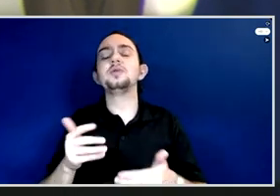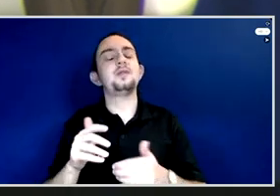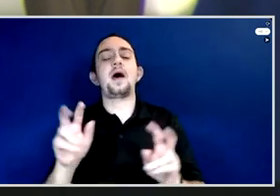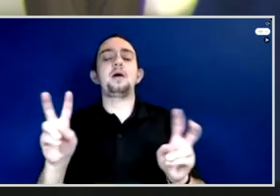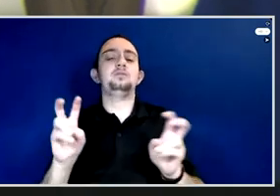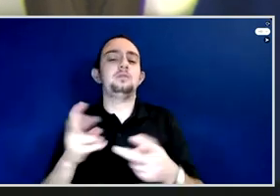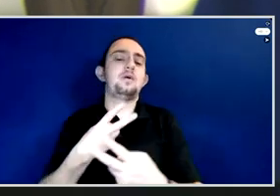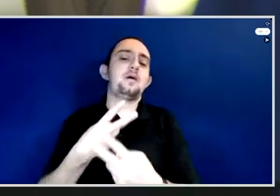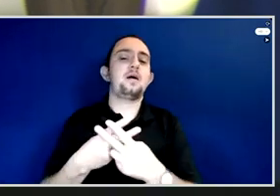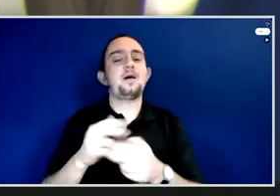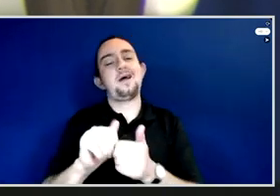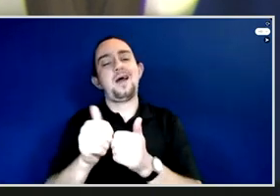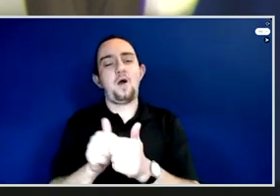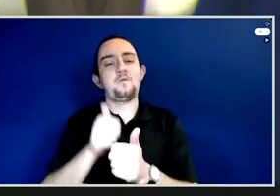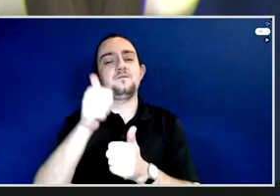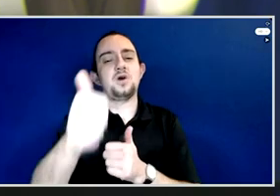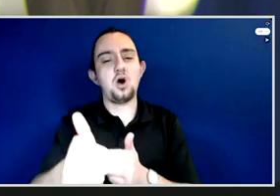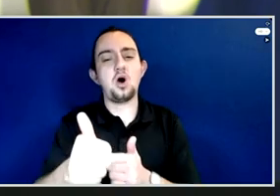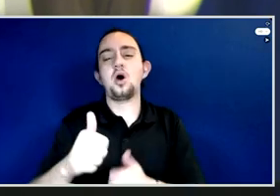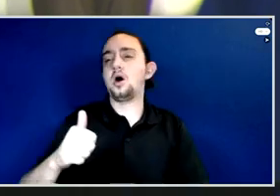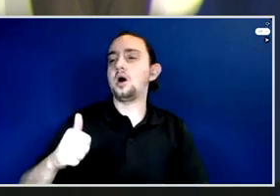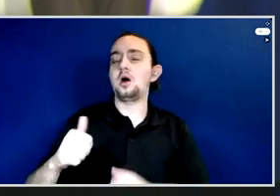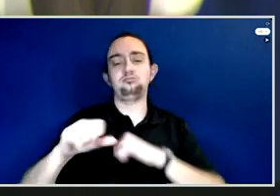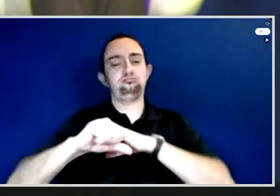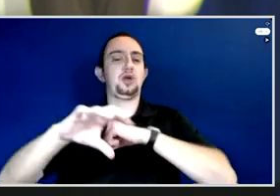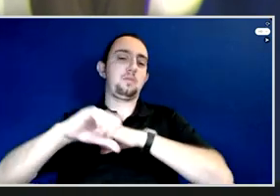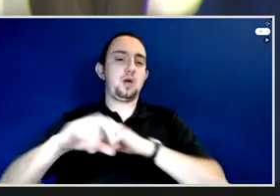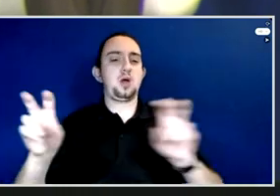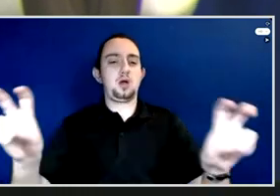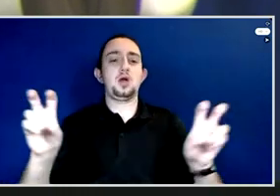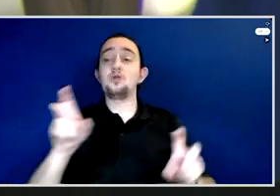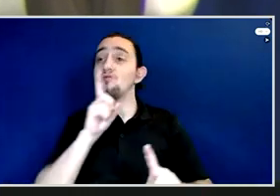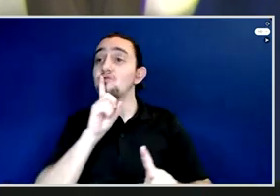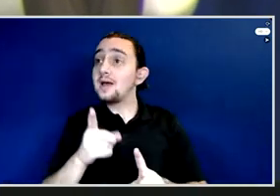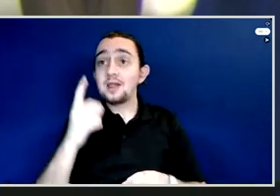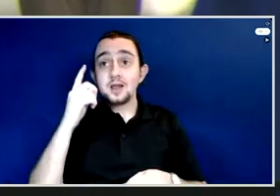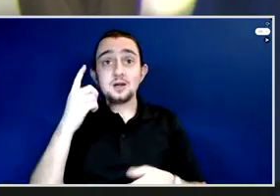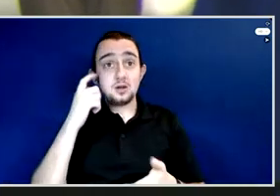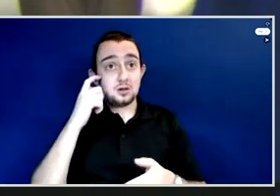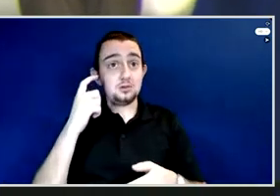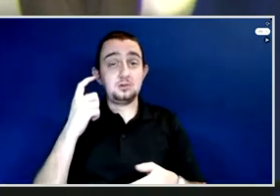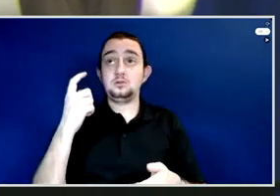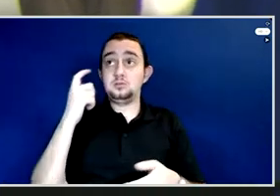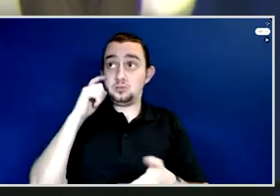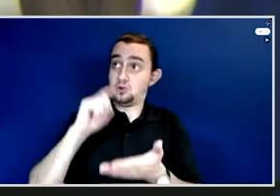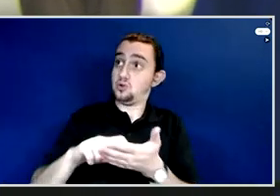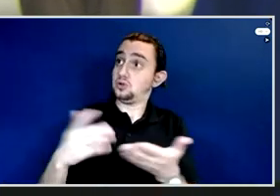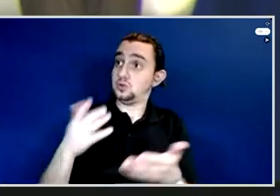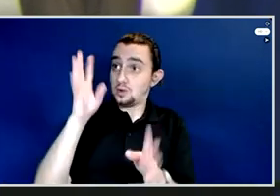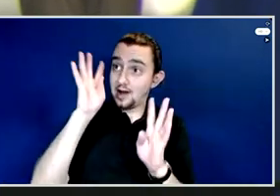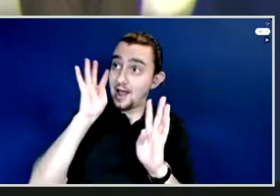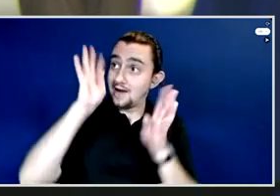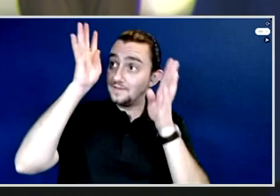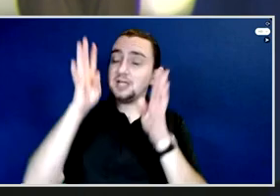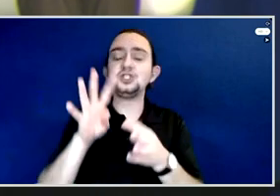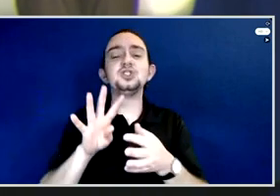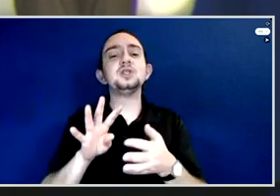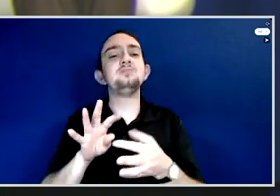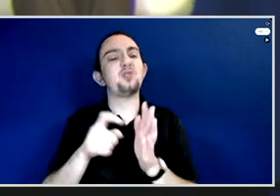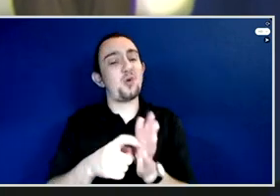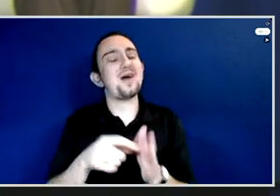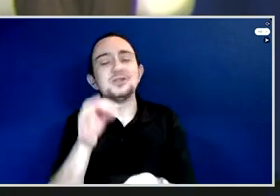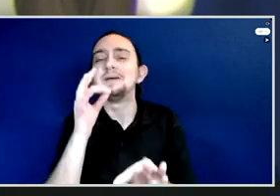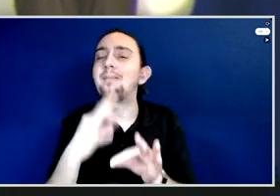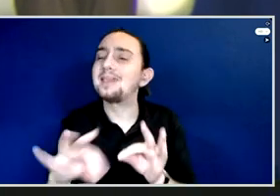simplicity is the best sophistication when it comes to engaging with the citizens. I spent years in the civil